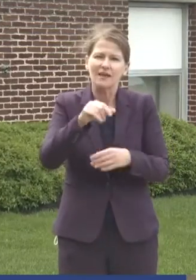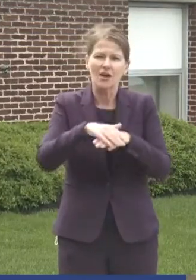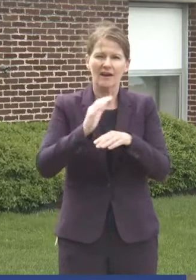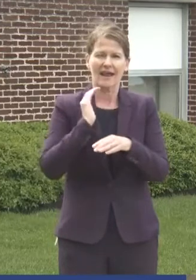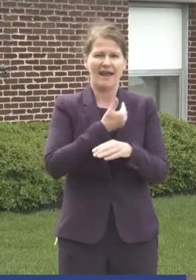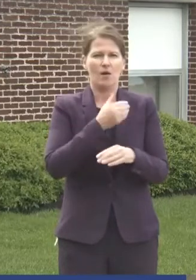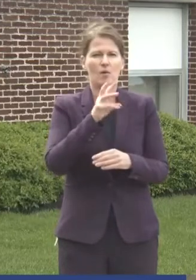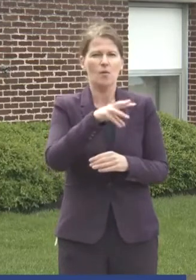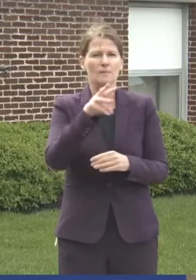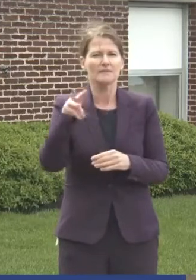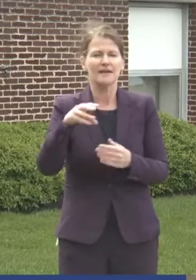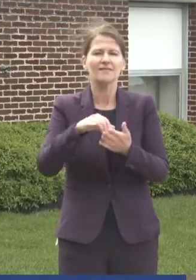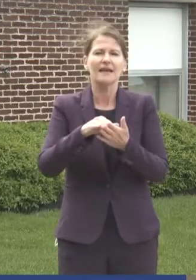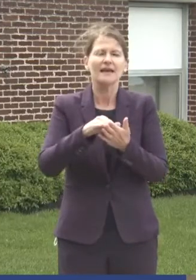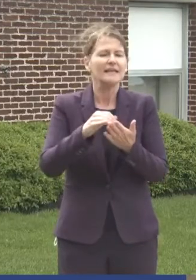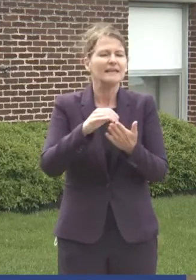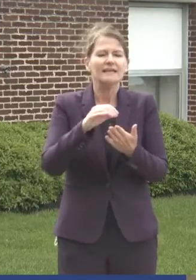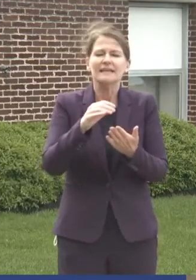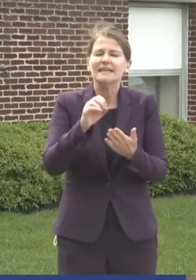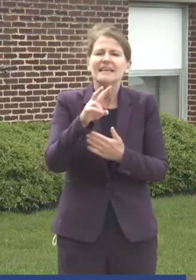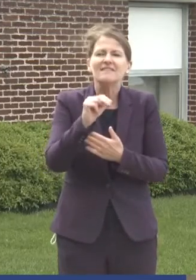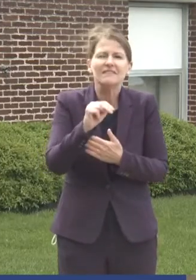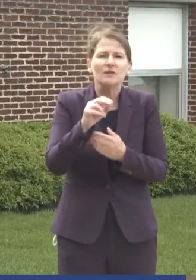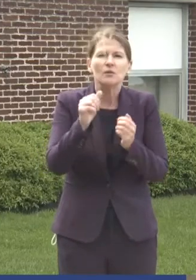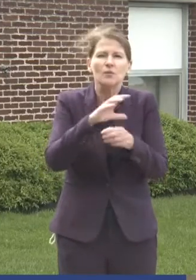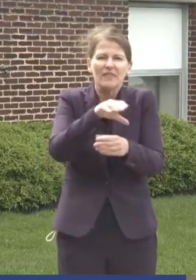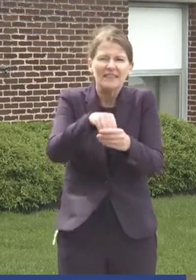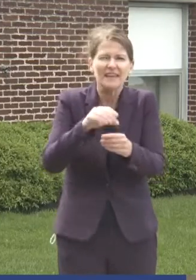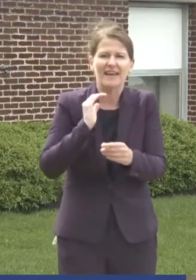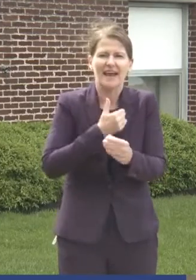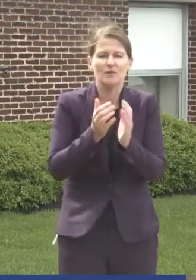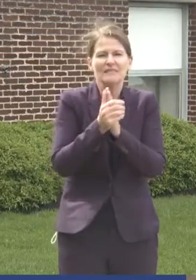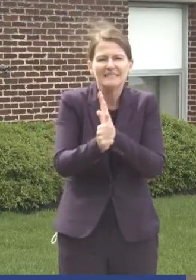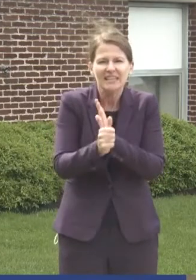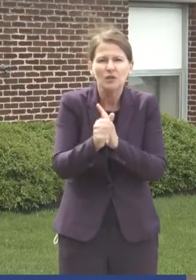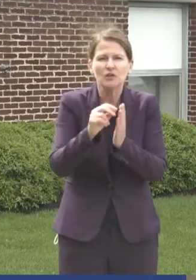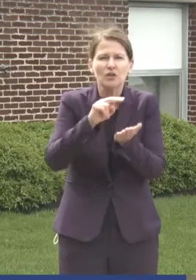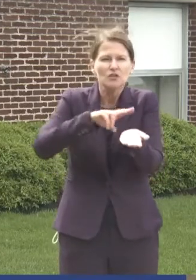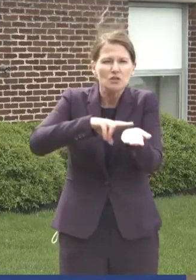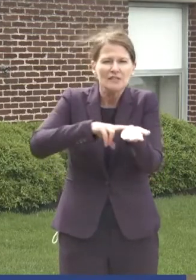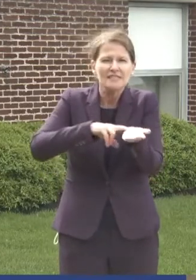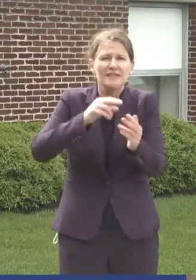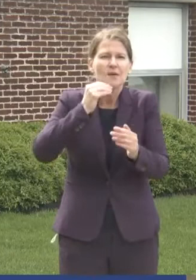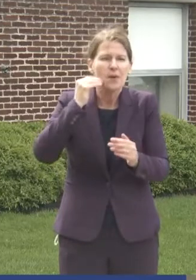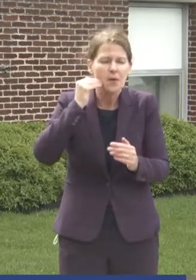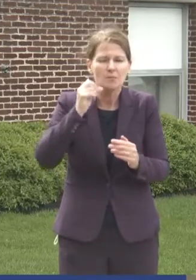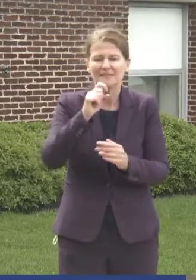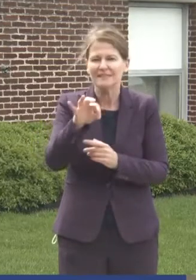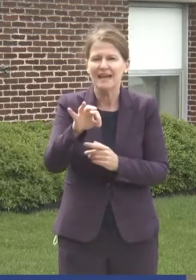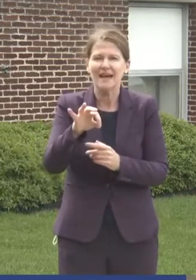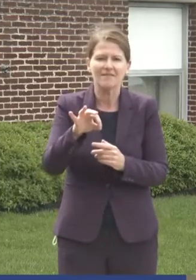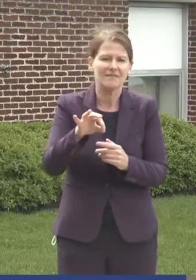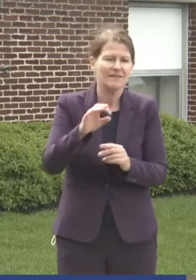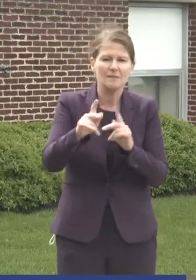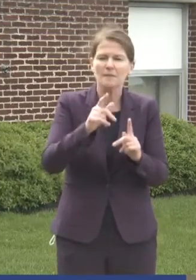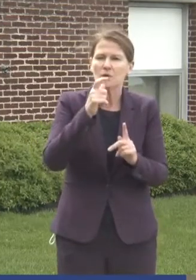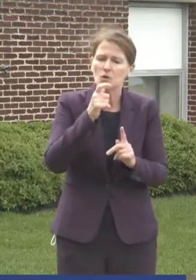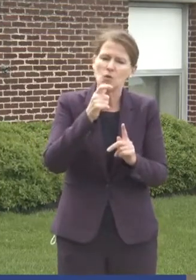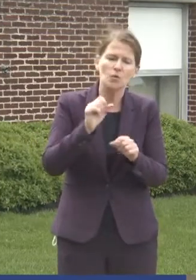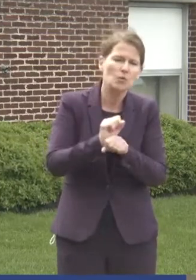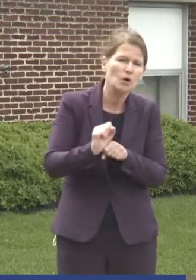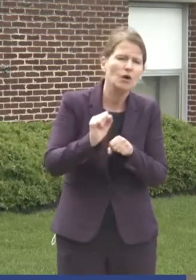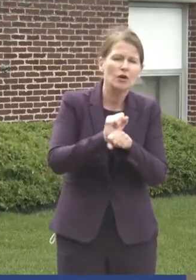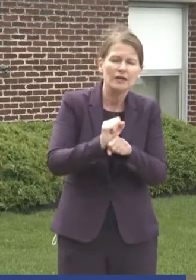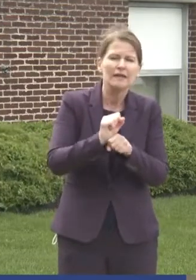that evidenced that even within our skilled nursing facilities staff, the folks that have been our frontline heroes